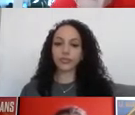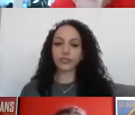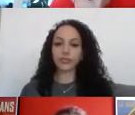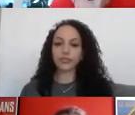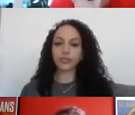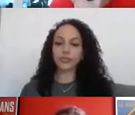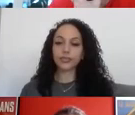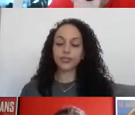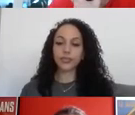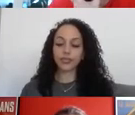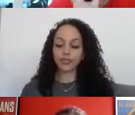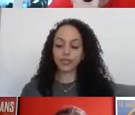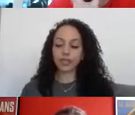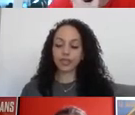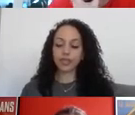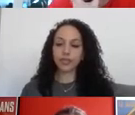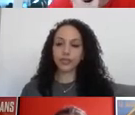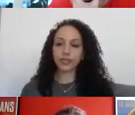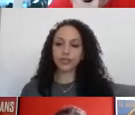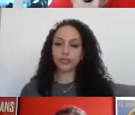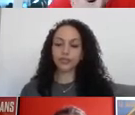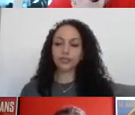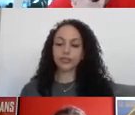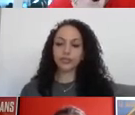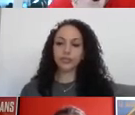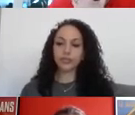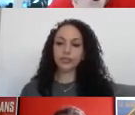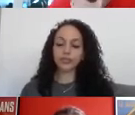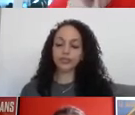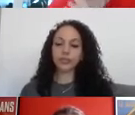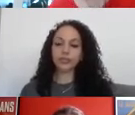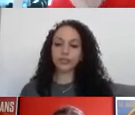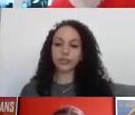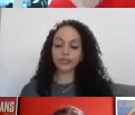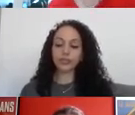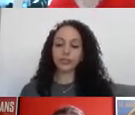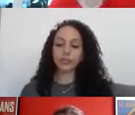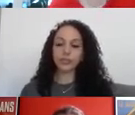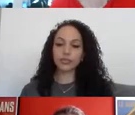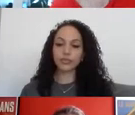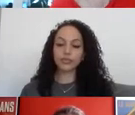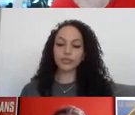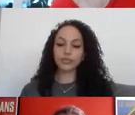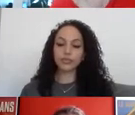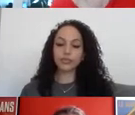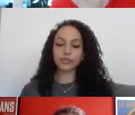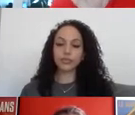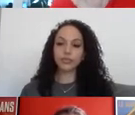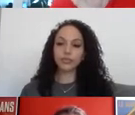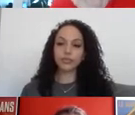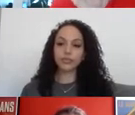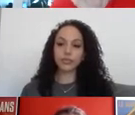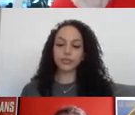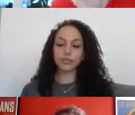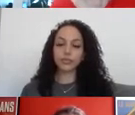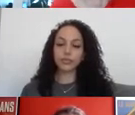website. Remember, using the guidance, seek support if you need it. And I hope that if you do get called to complete your profile this year, you'll fall